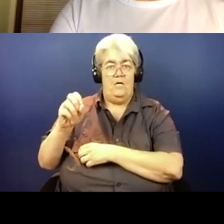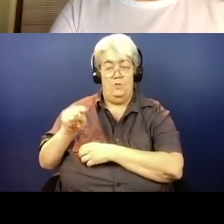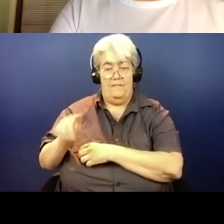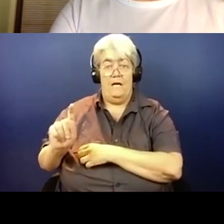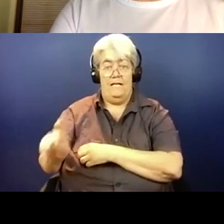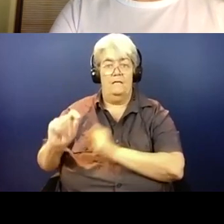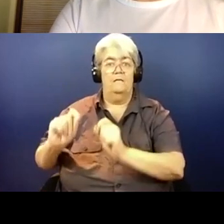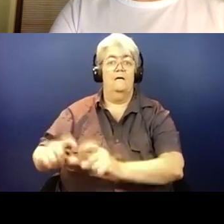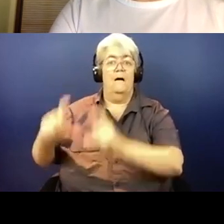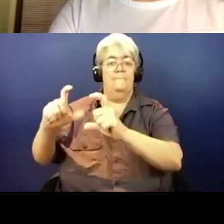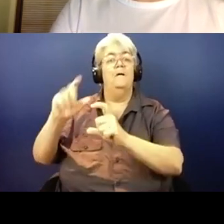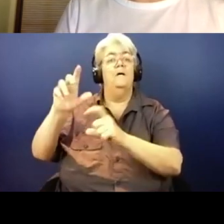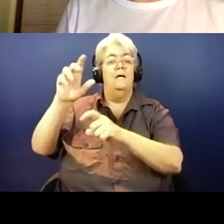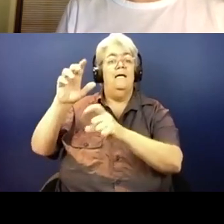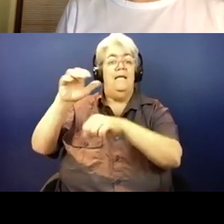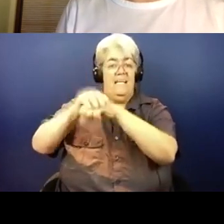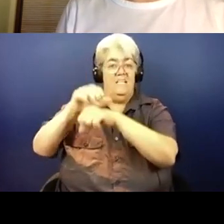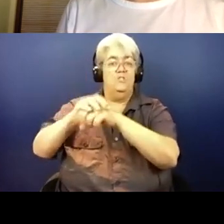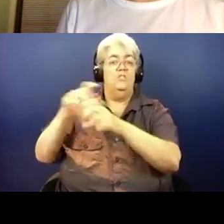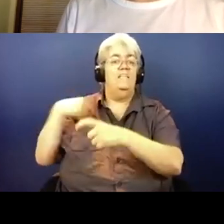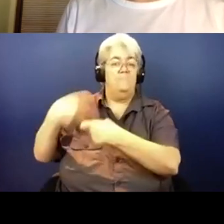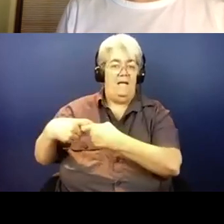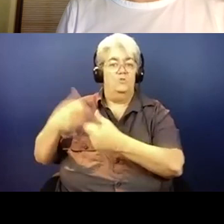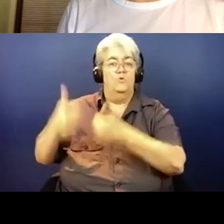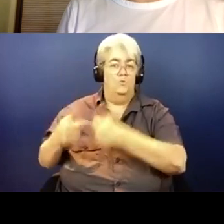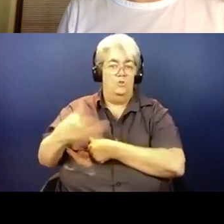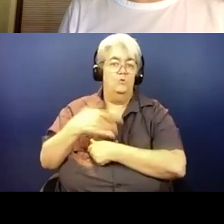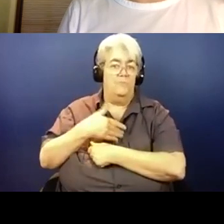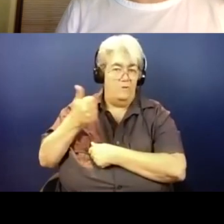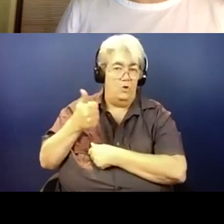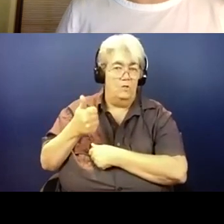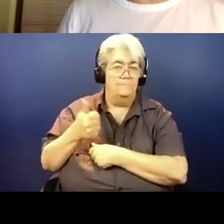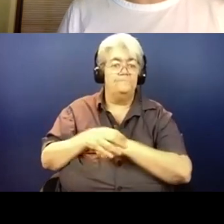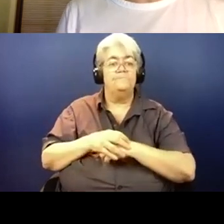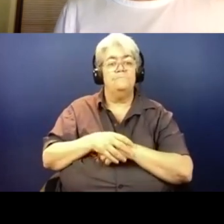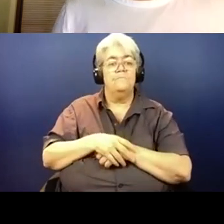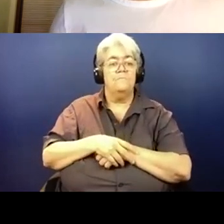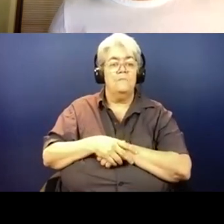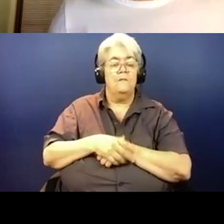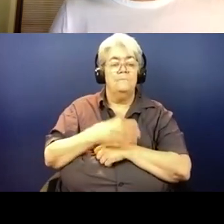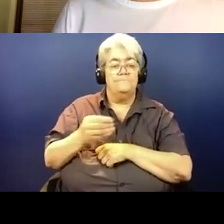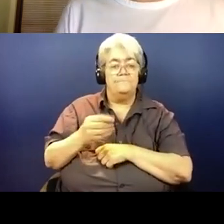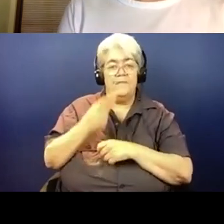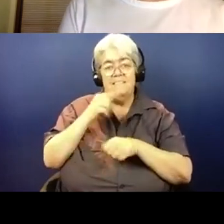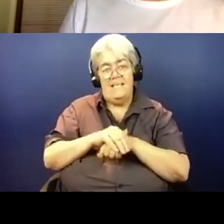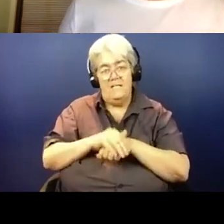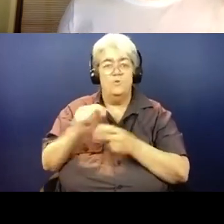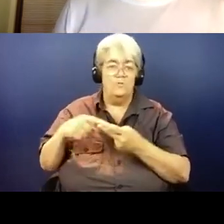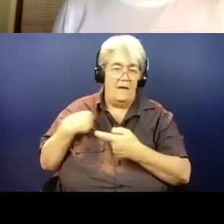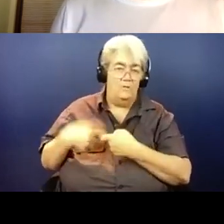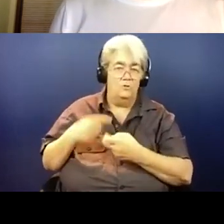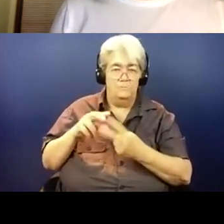up and you can click which room you're comfortable and listening to the session in. It's either English or Spanish.